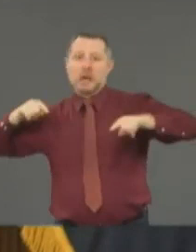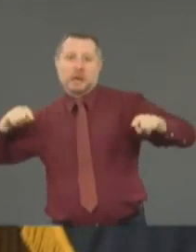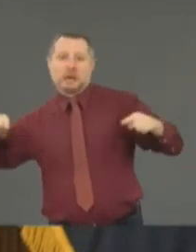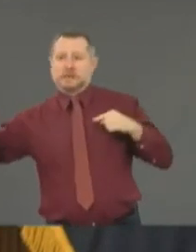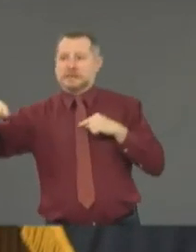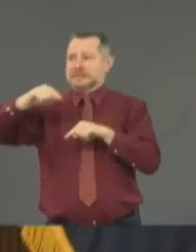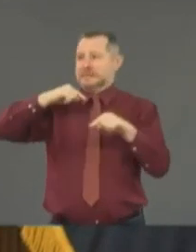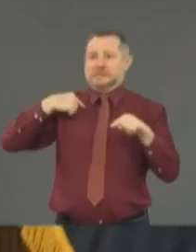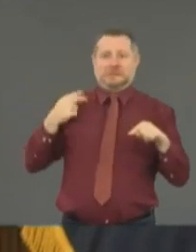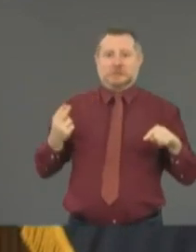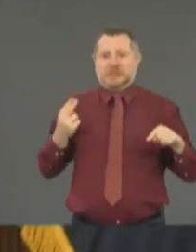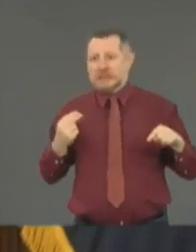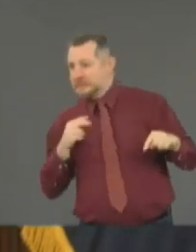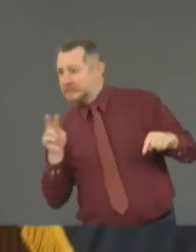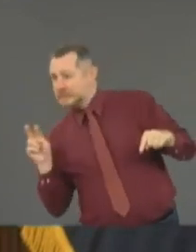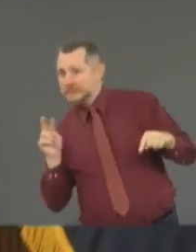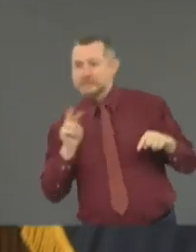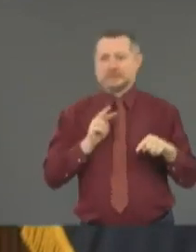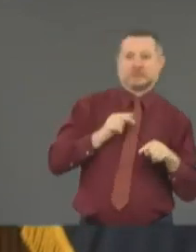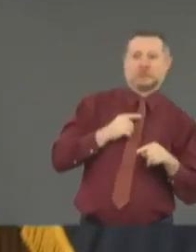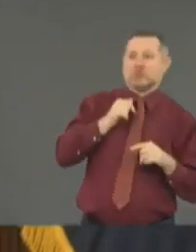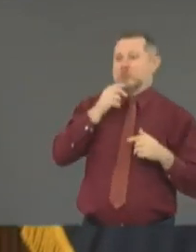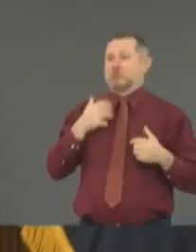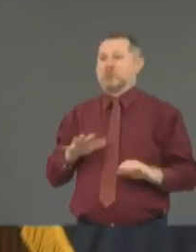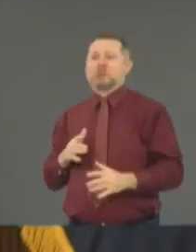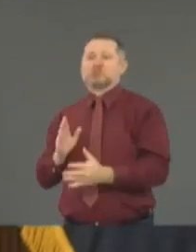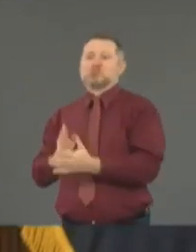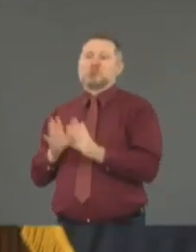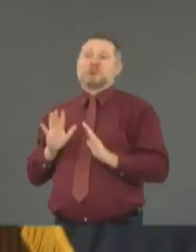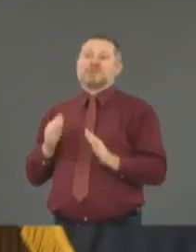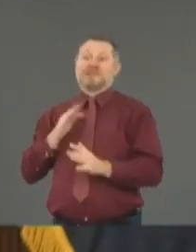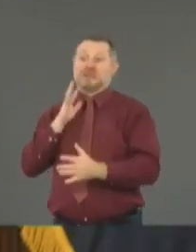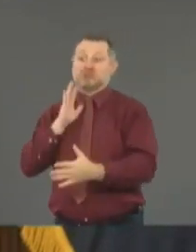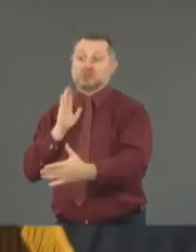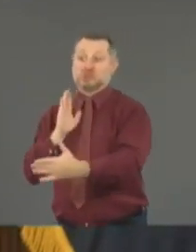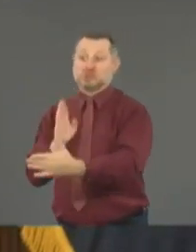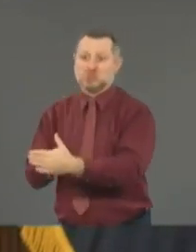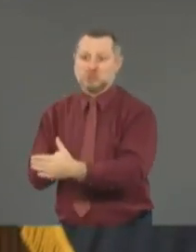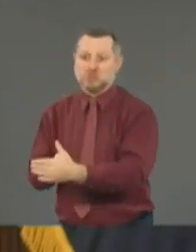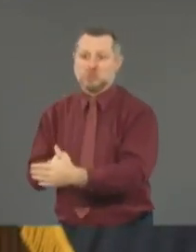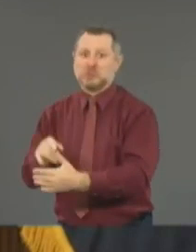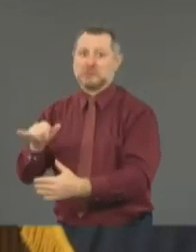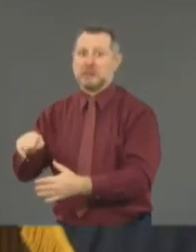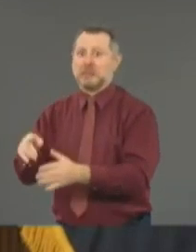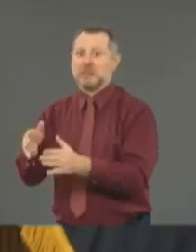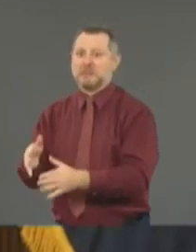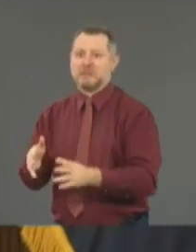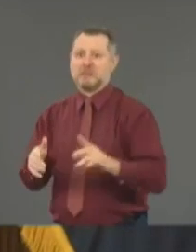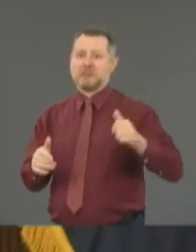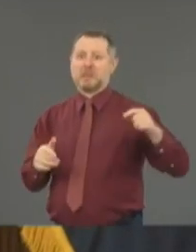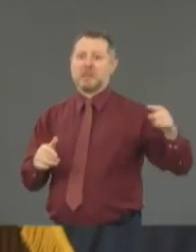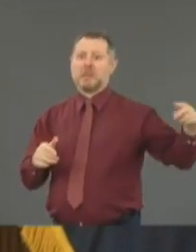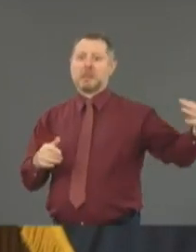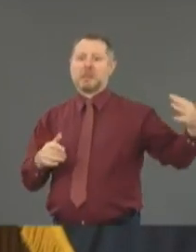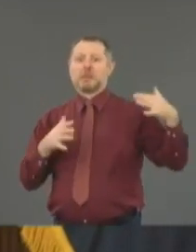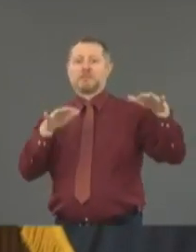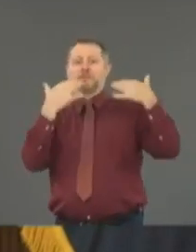charge because it's not political to